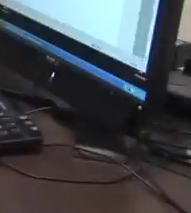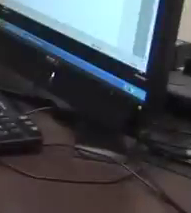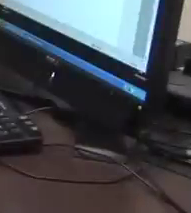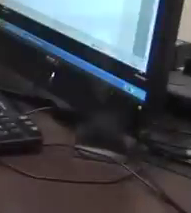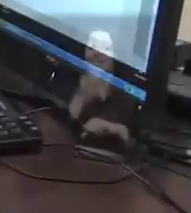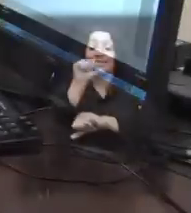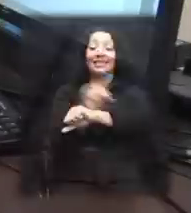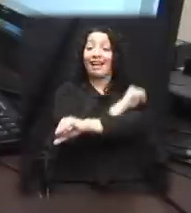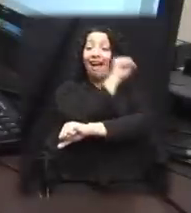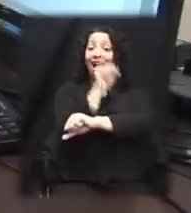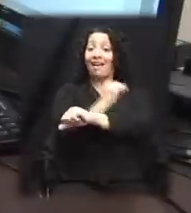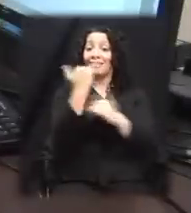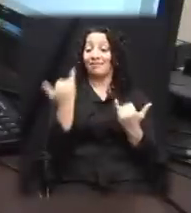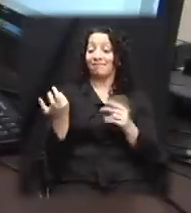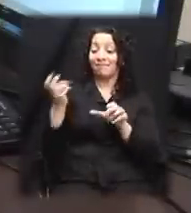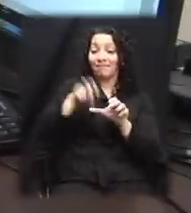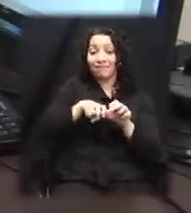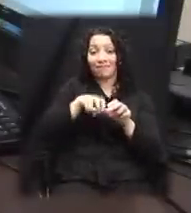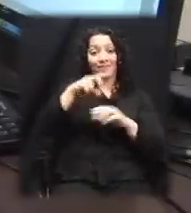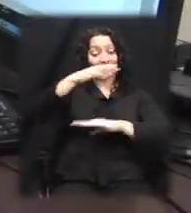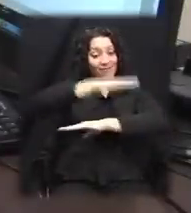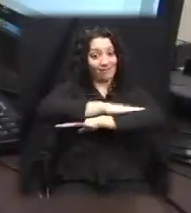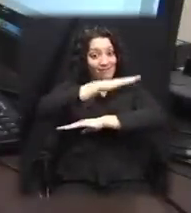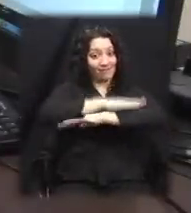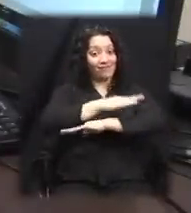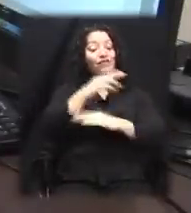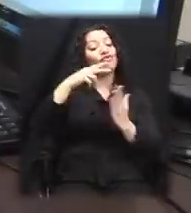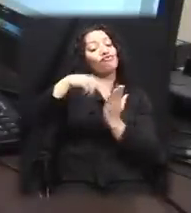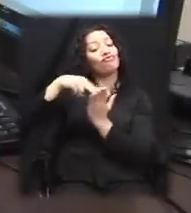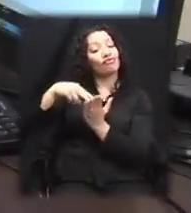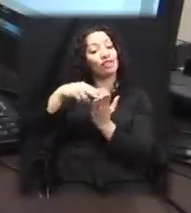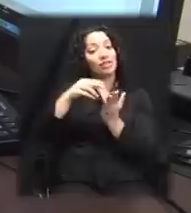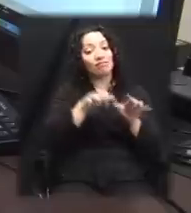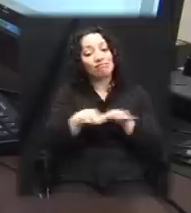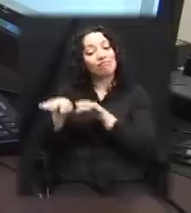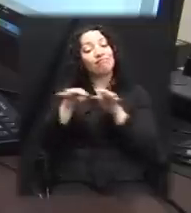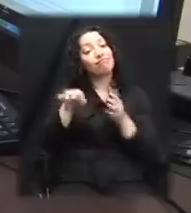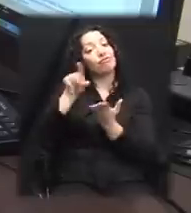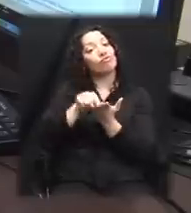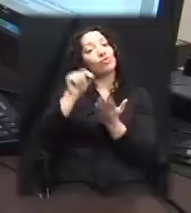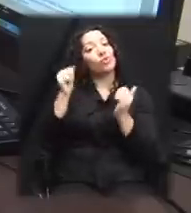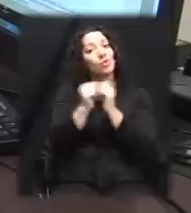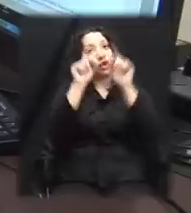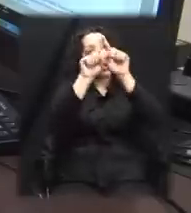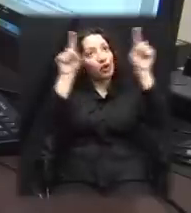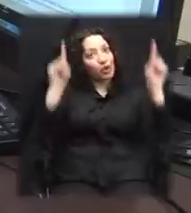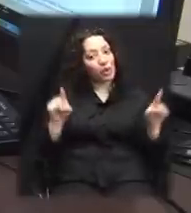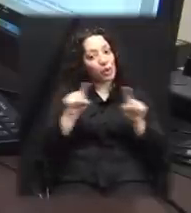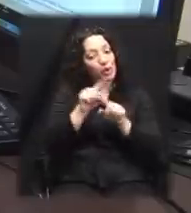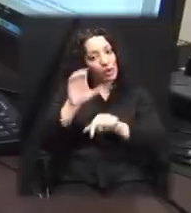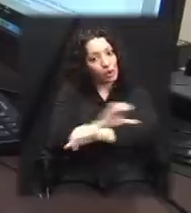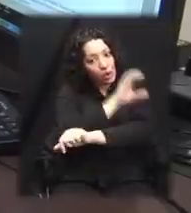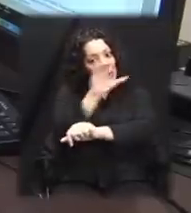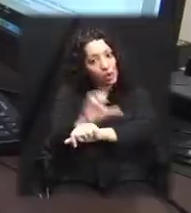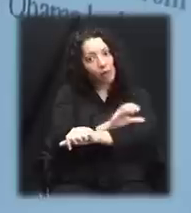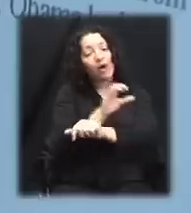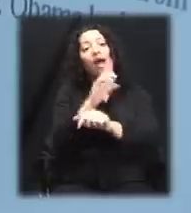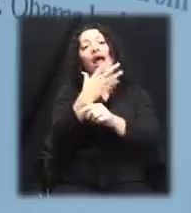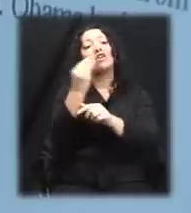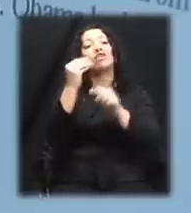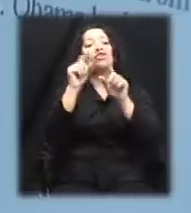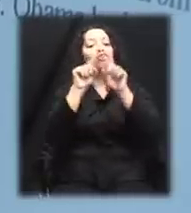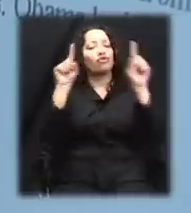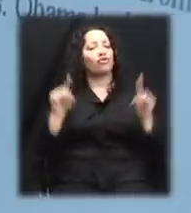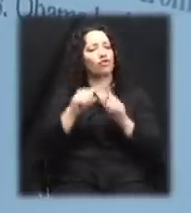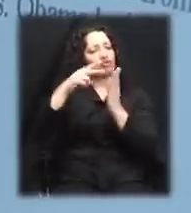Scott is sitting at his desk reading a news article on his computer. He is utilizing a screen reader. A screen reader